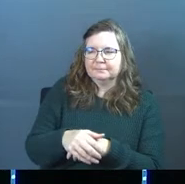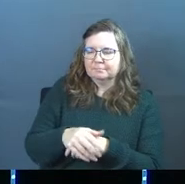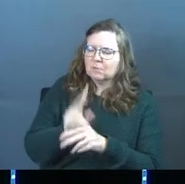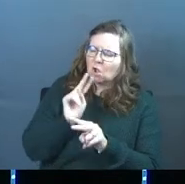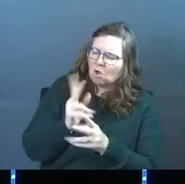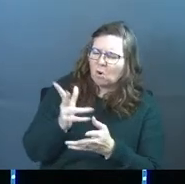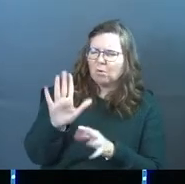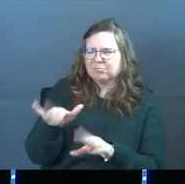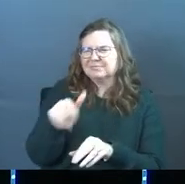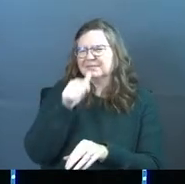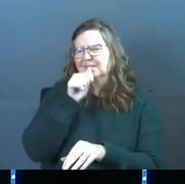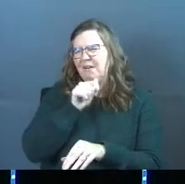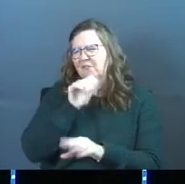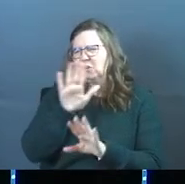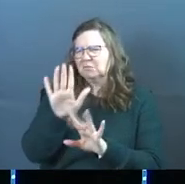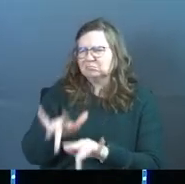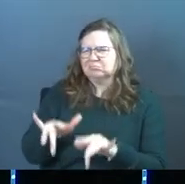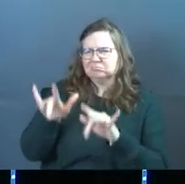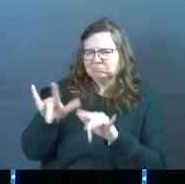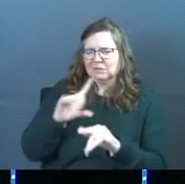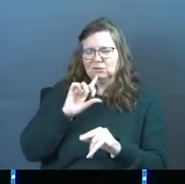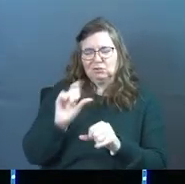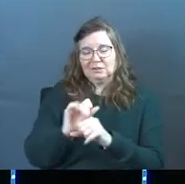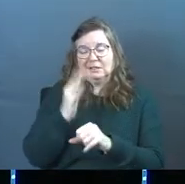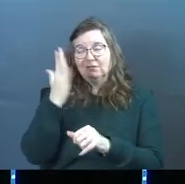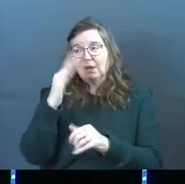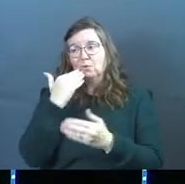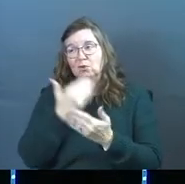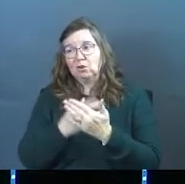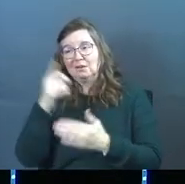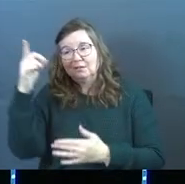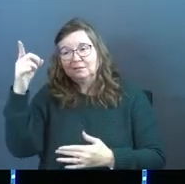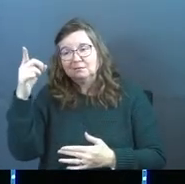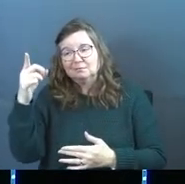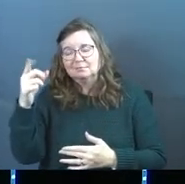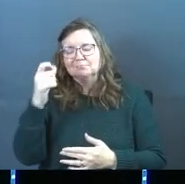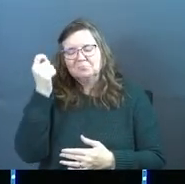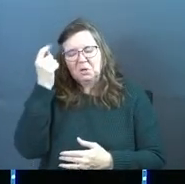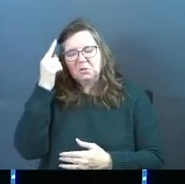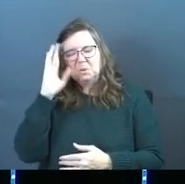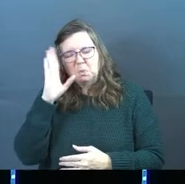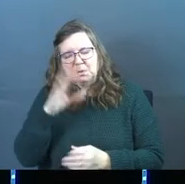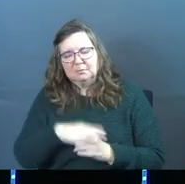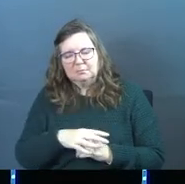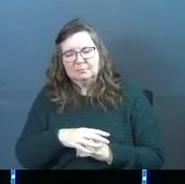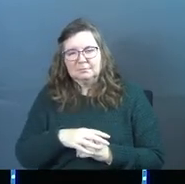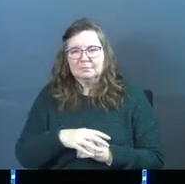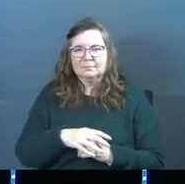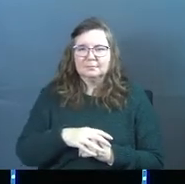Look how much you're suffering. Surely, if God was a good God, he'd understand.